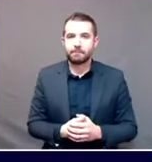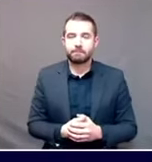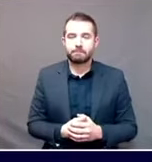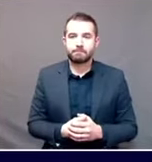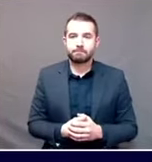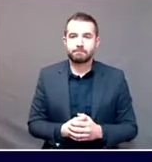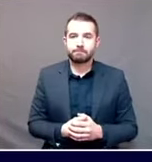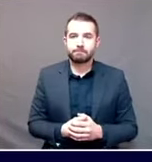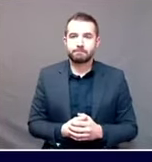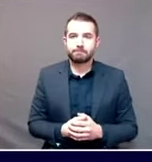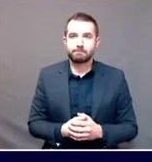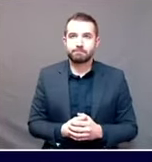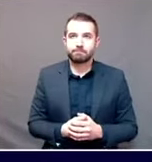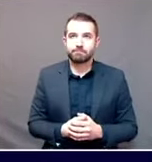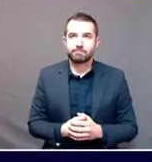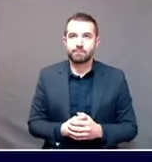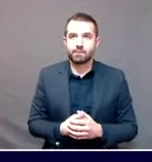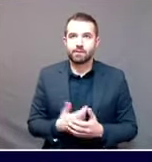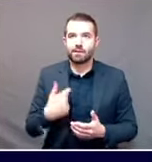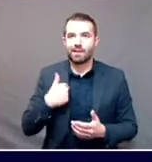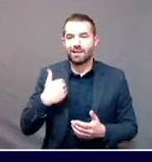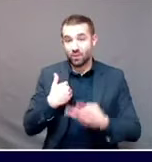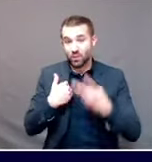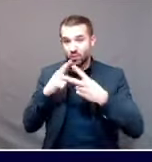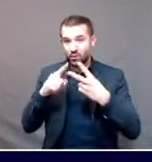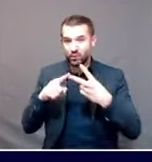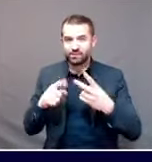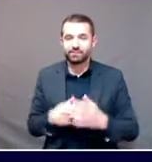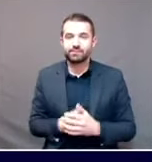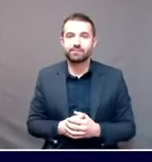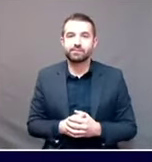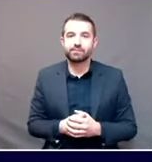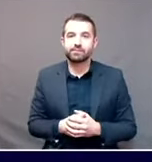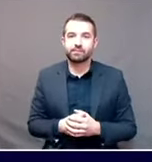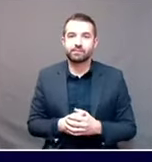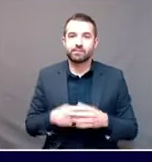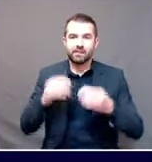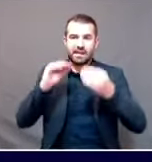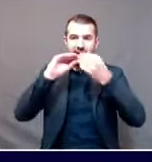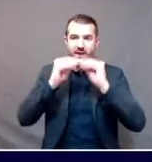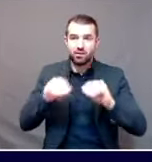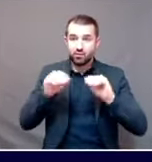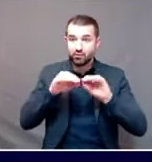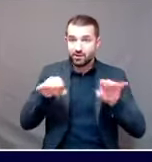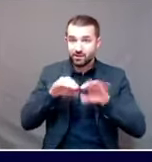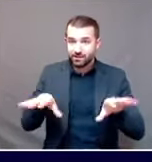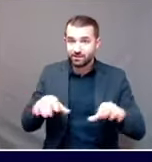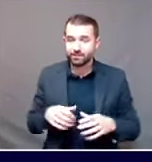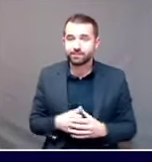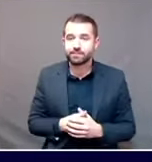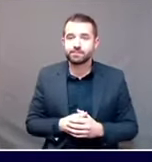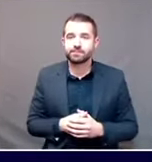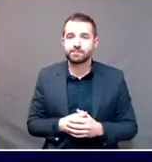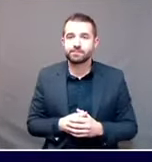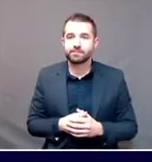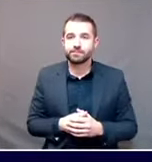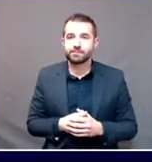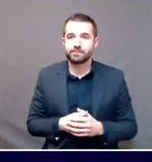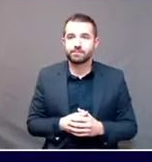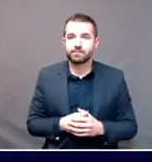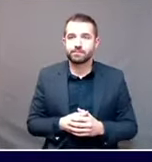one, my first question is just, you know, a number question. I'm wondering if I can get an update on cases and possible deaths at